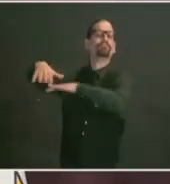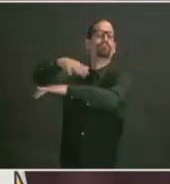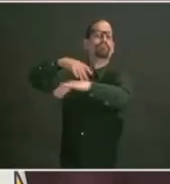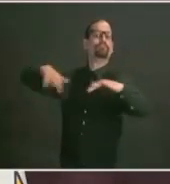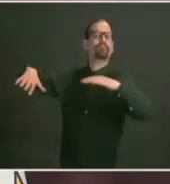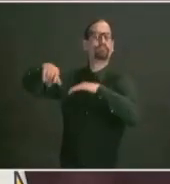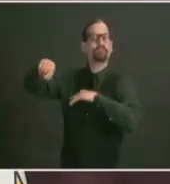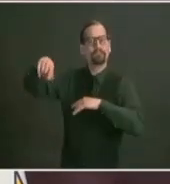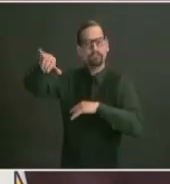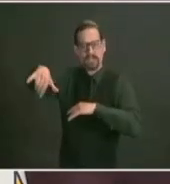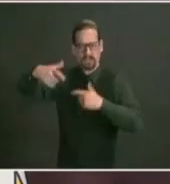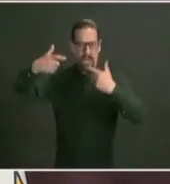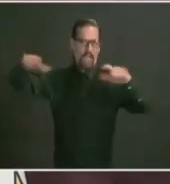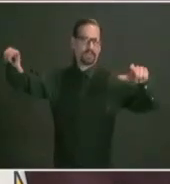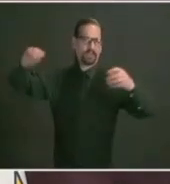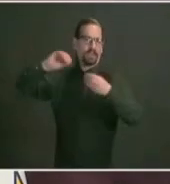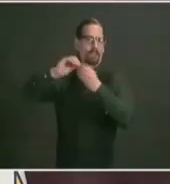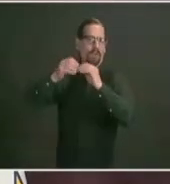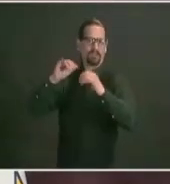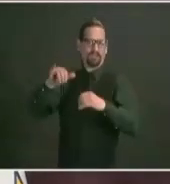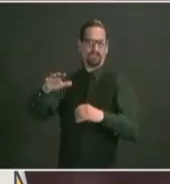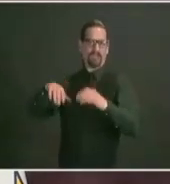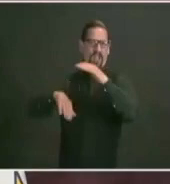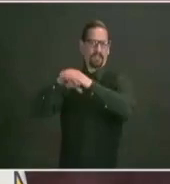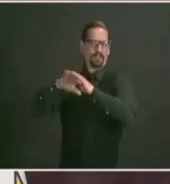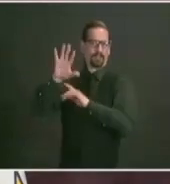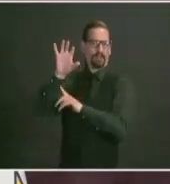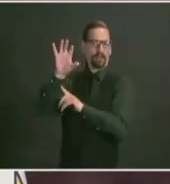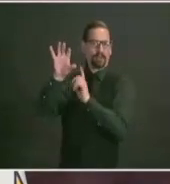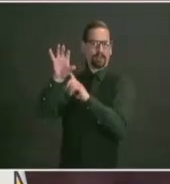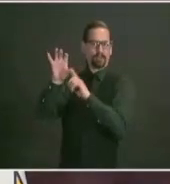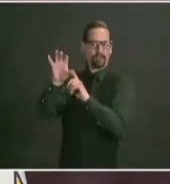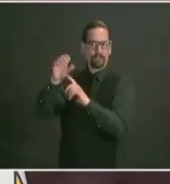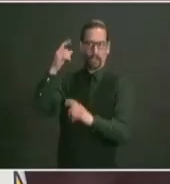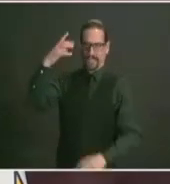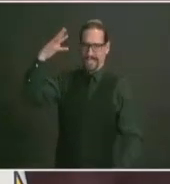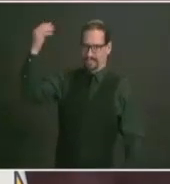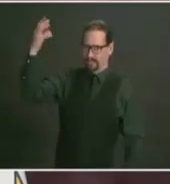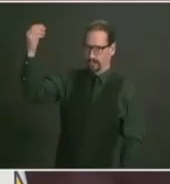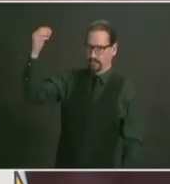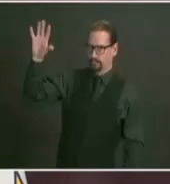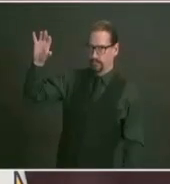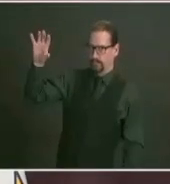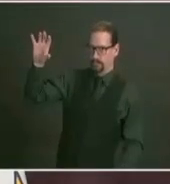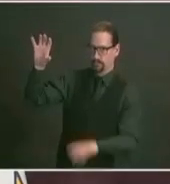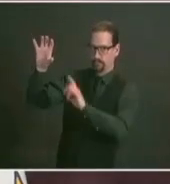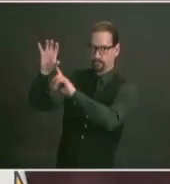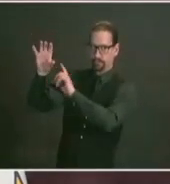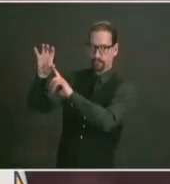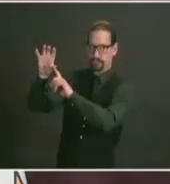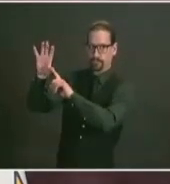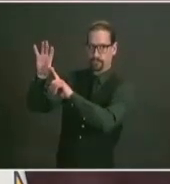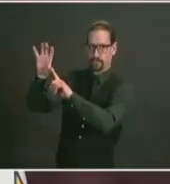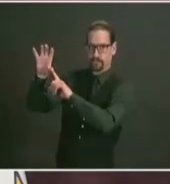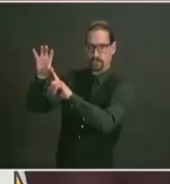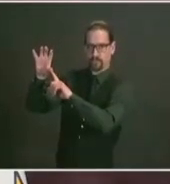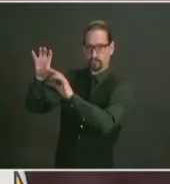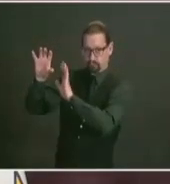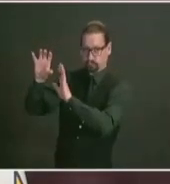people gather so i want to hone in on the point about 500 people outdoors in this category of venues of assembly